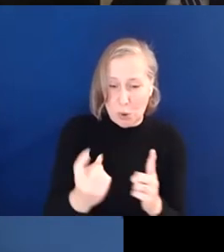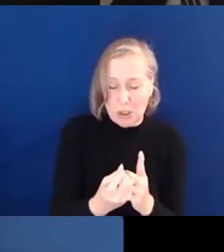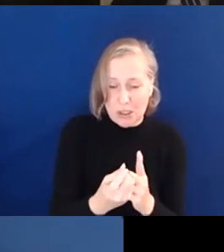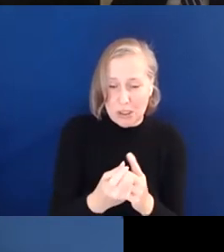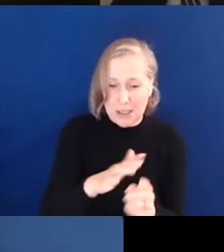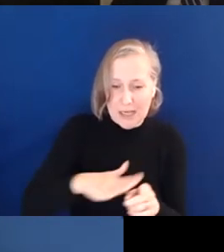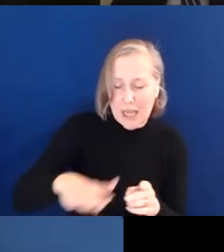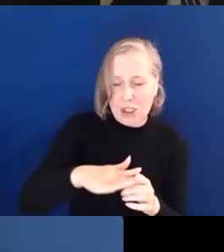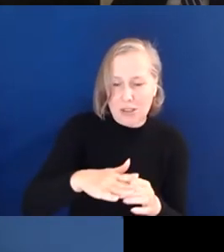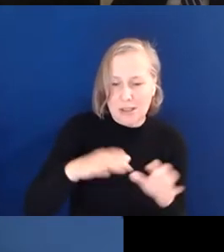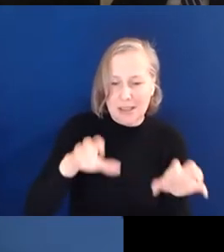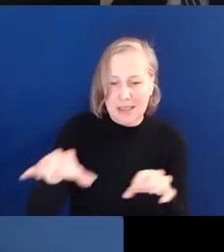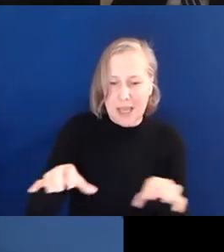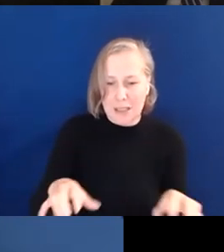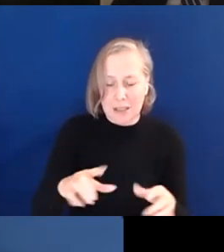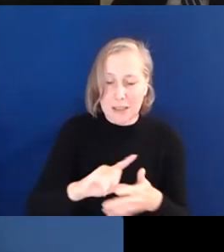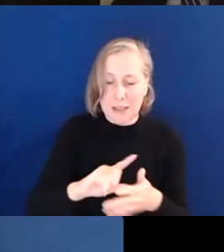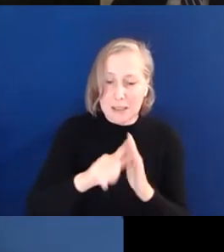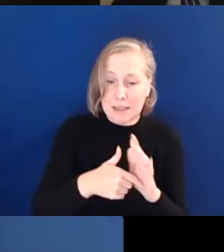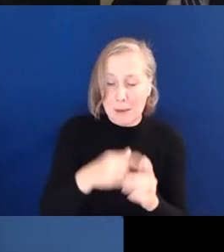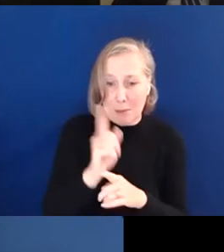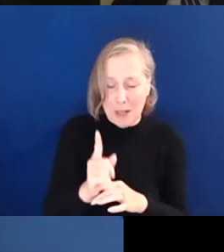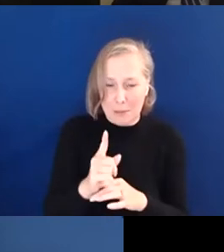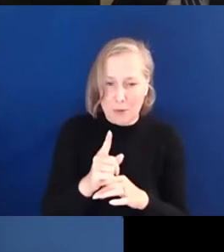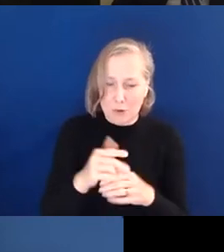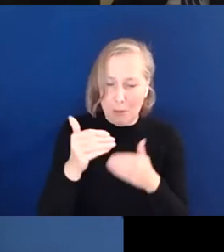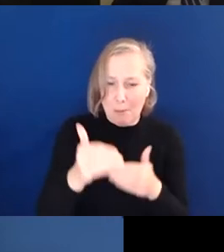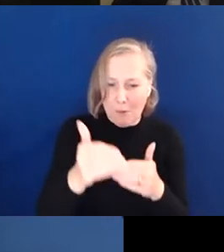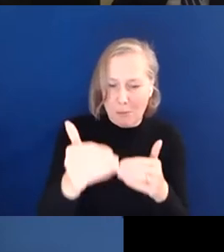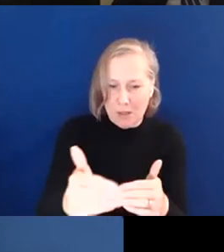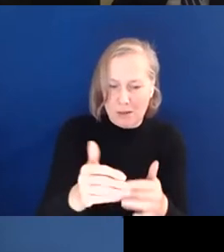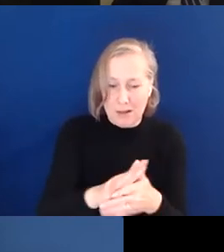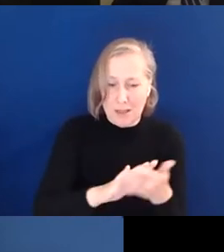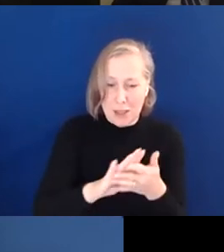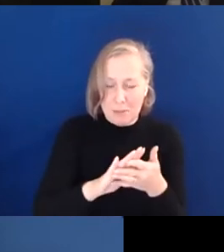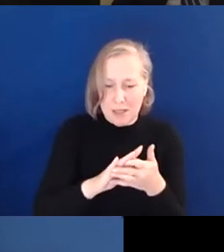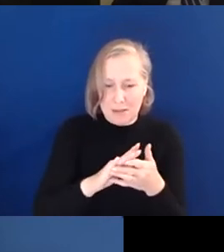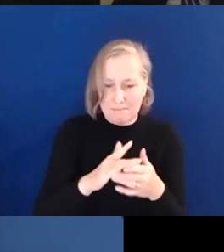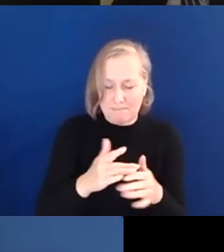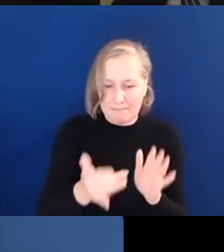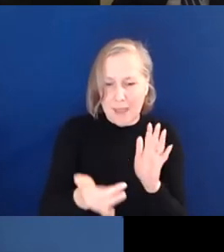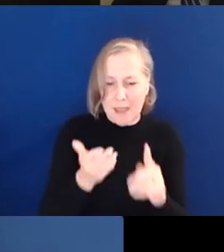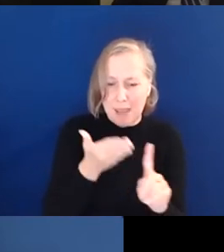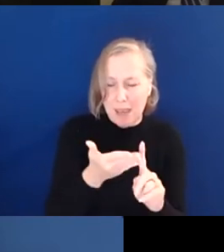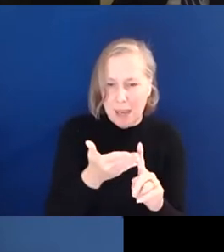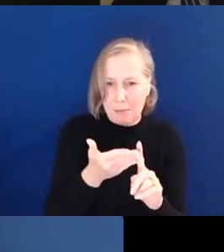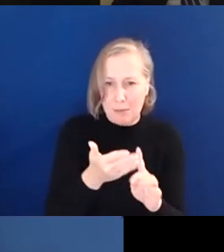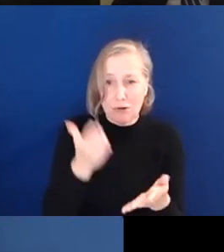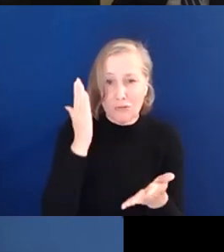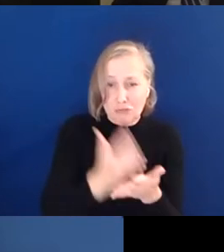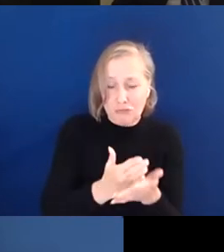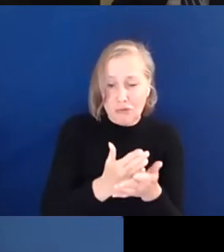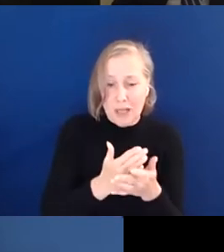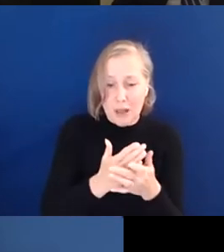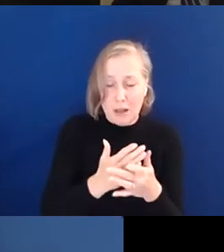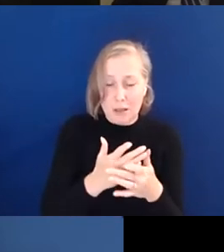and states. The disabled people's movement internationally has pioneered accessible approaches to ensuring real and inclusive change